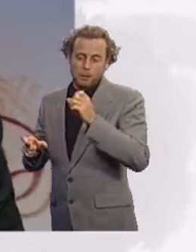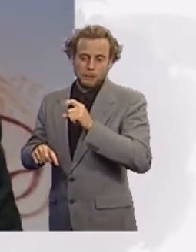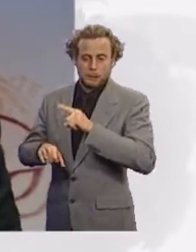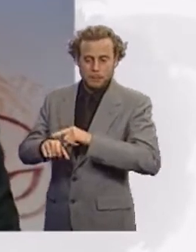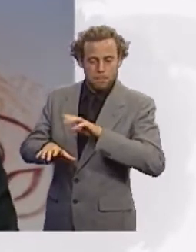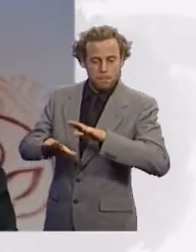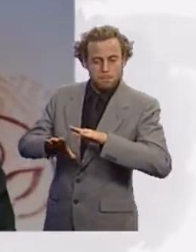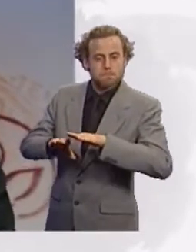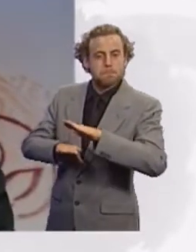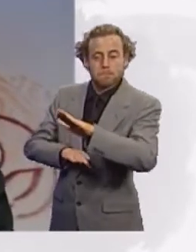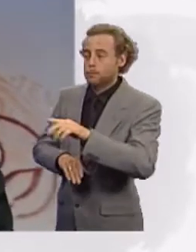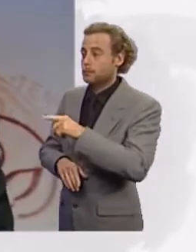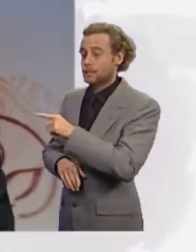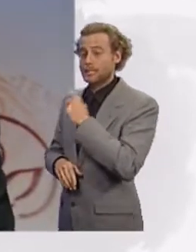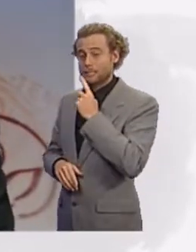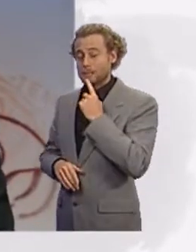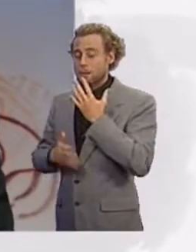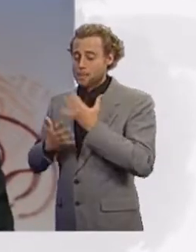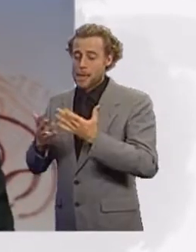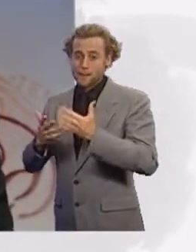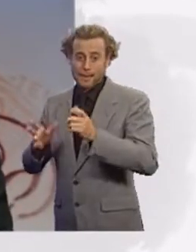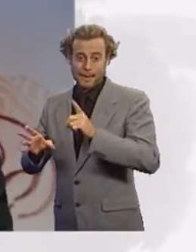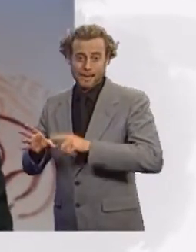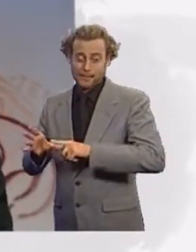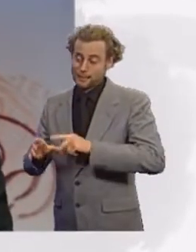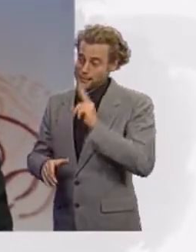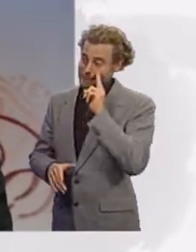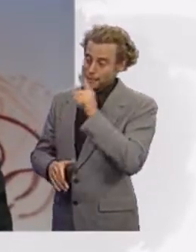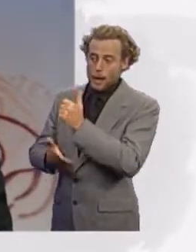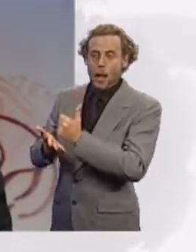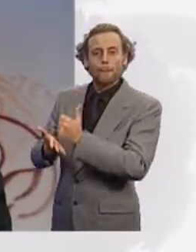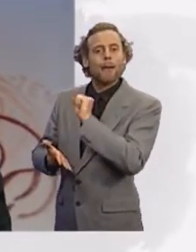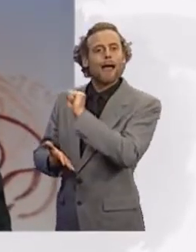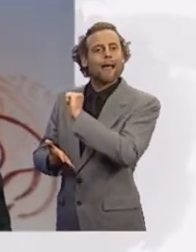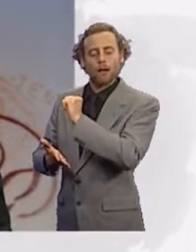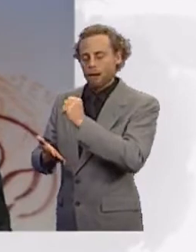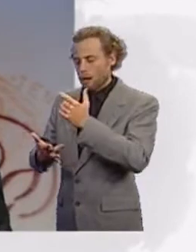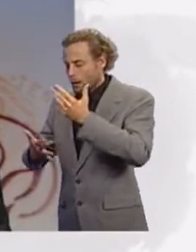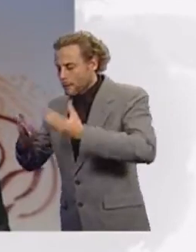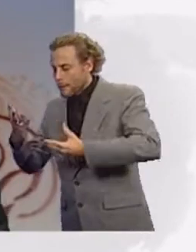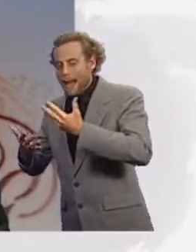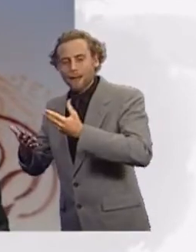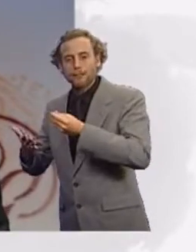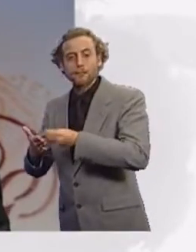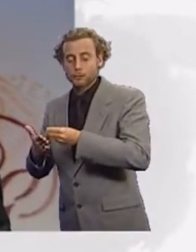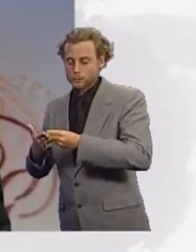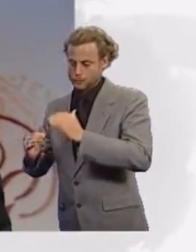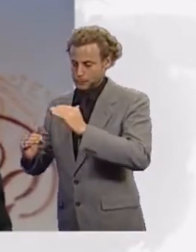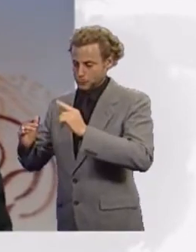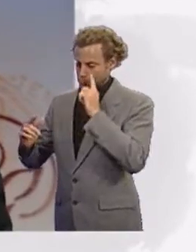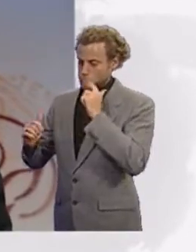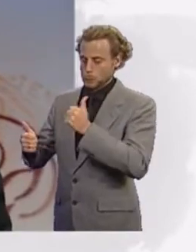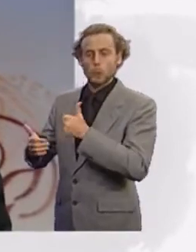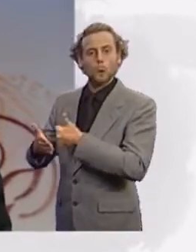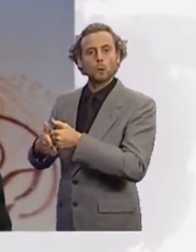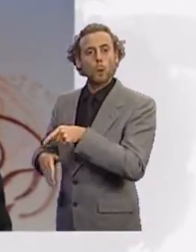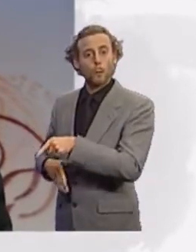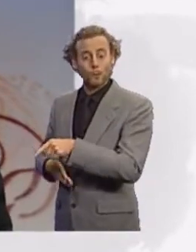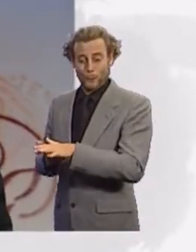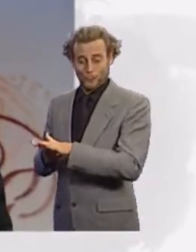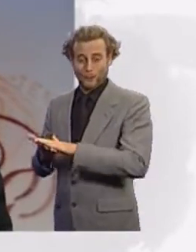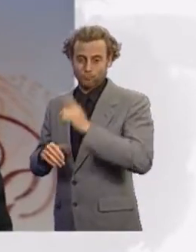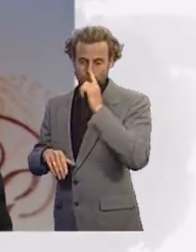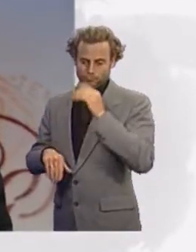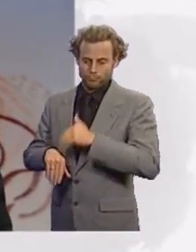sheets and fiscal positions return to anything like normal. In the meantime, they will act as headwinds